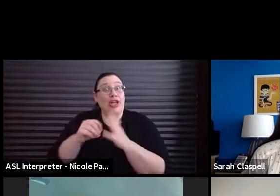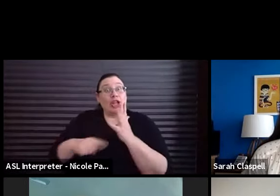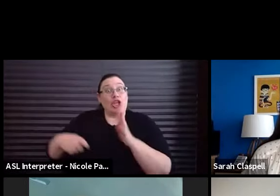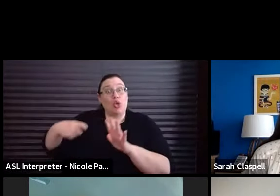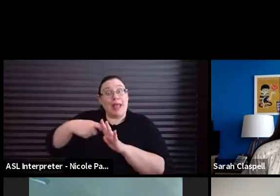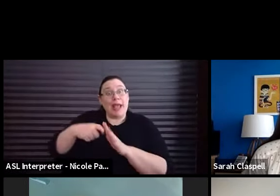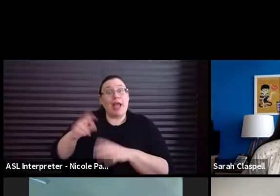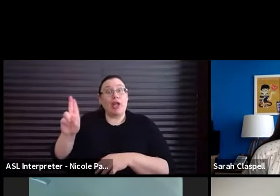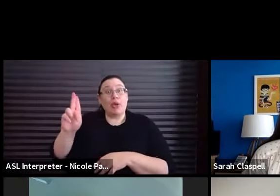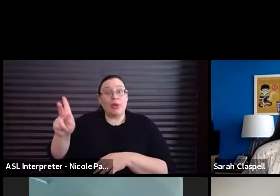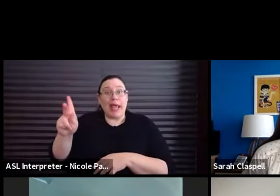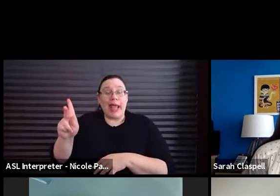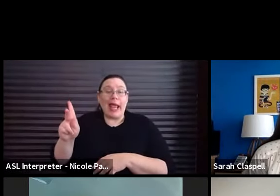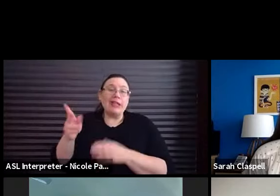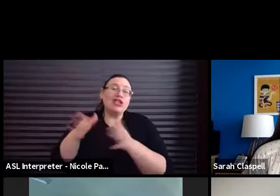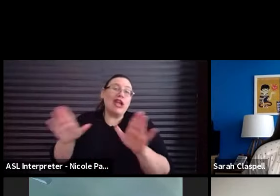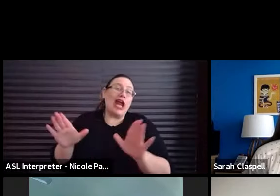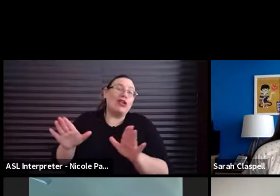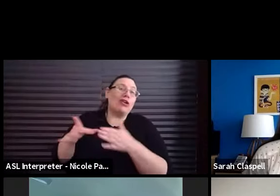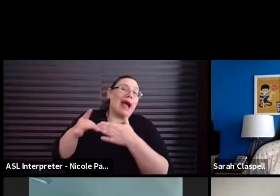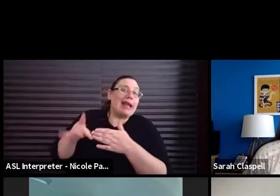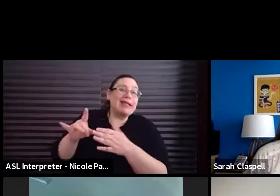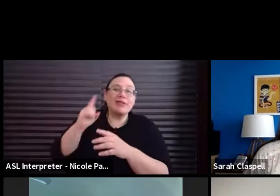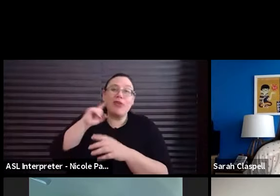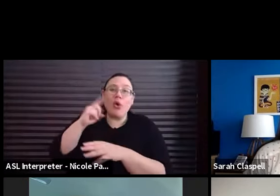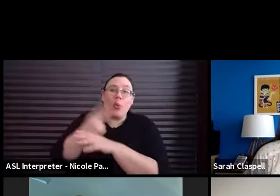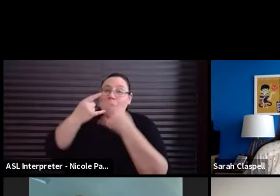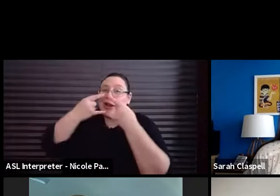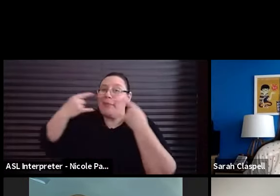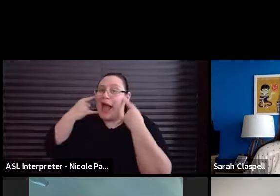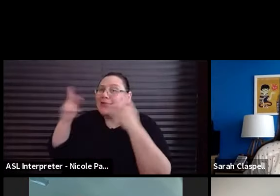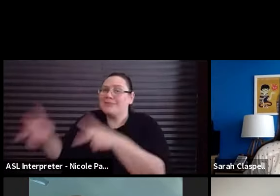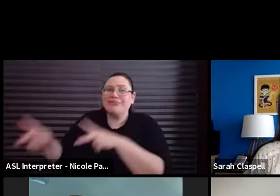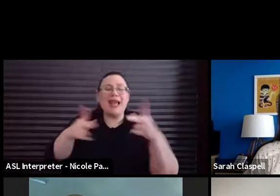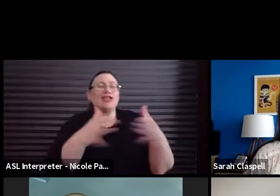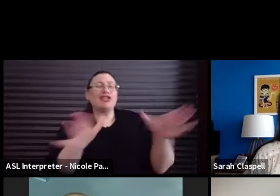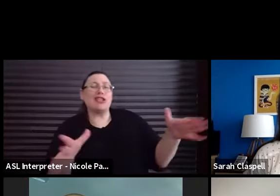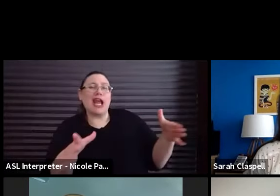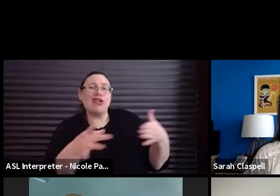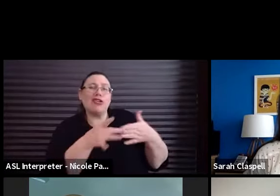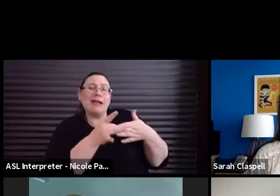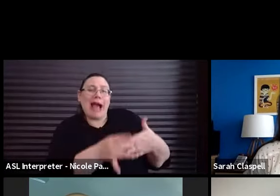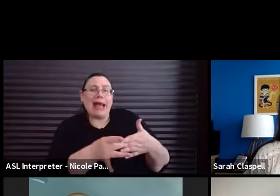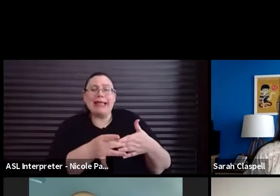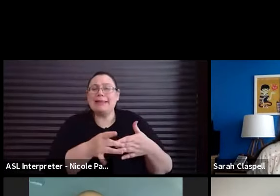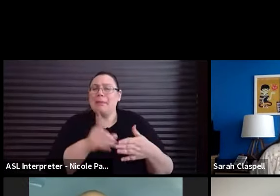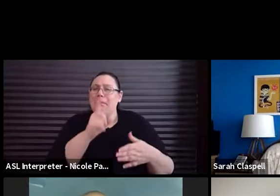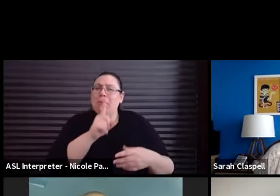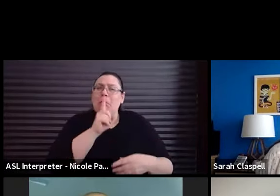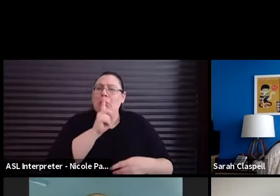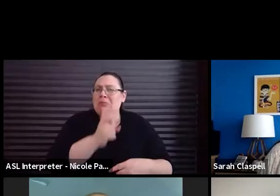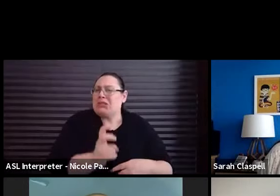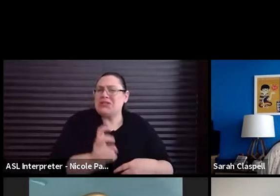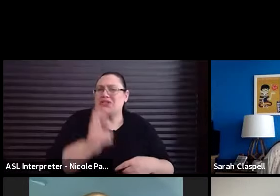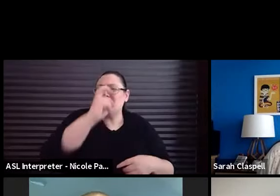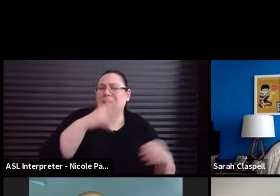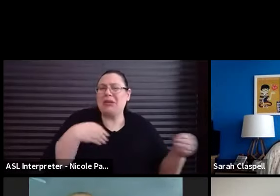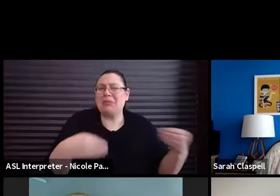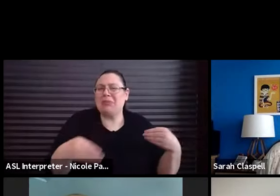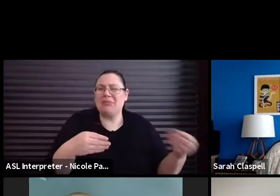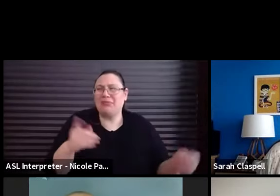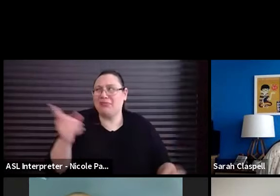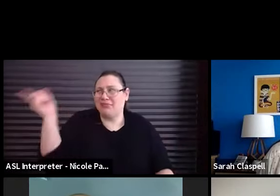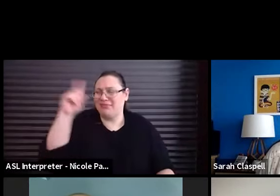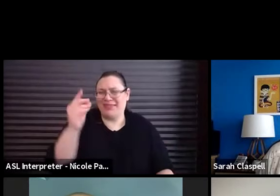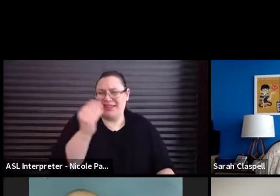guidance on your masks. Like, it's just a general guidance thing. They're just kind of loosey goosey with it. They don't really, they don't really care